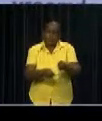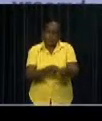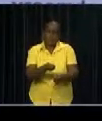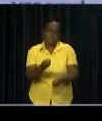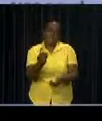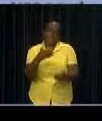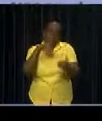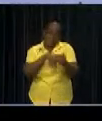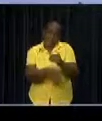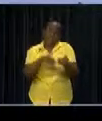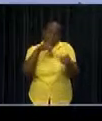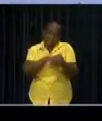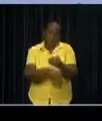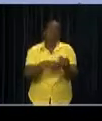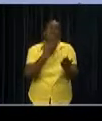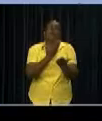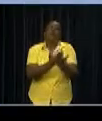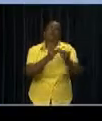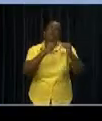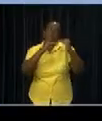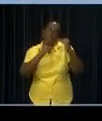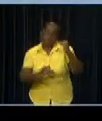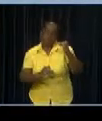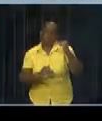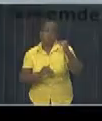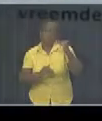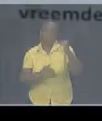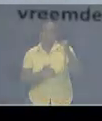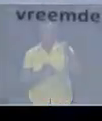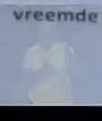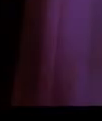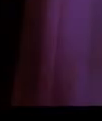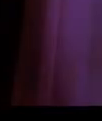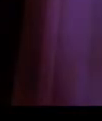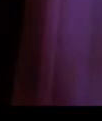further growth for Suriname, said Mr. Hoofdrat finally.